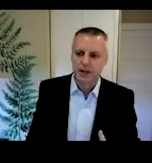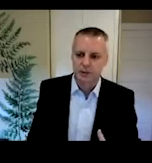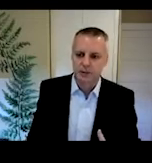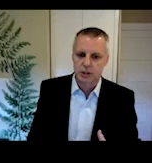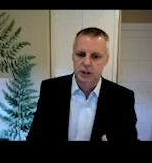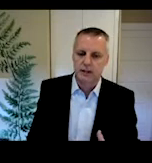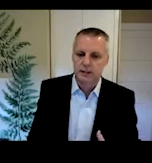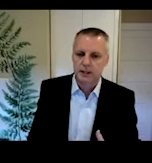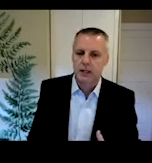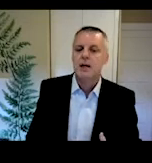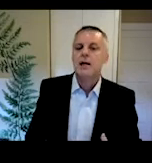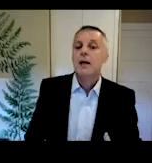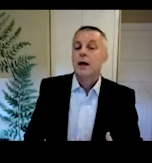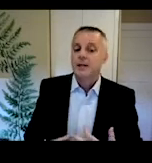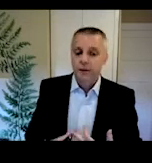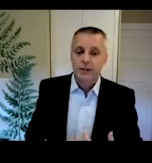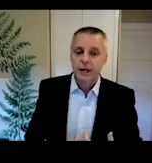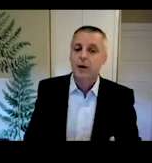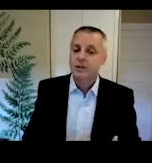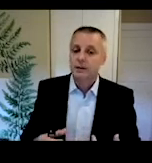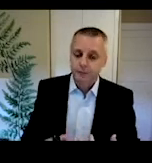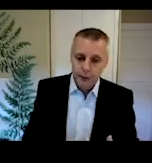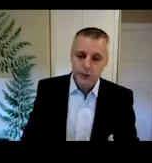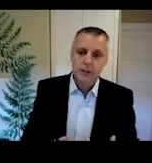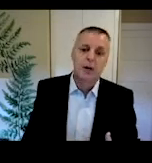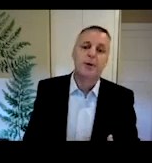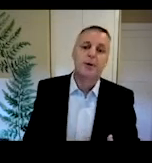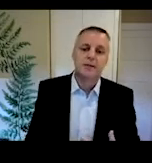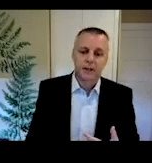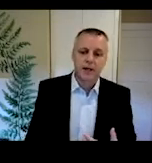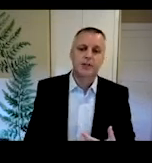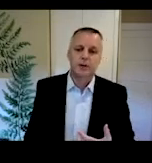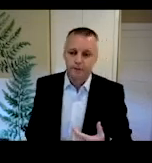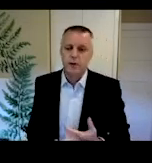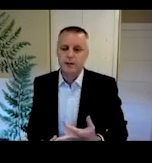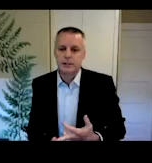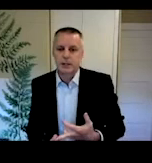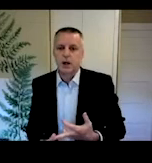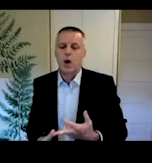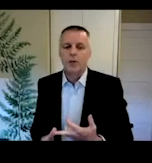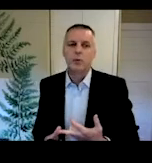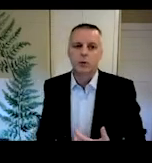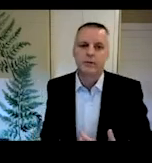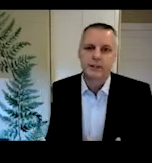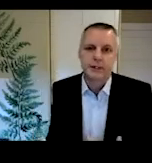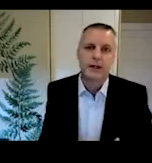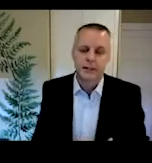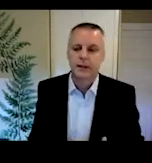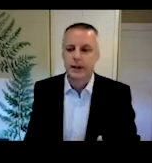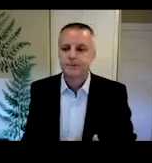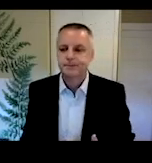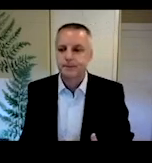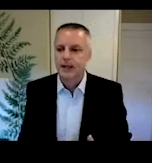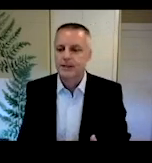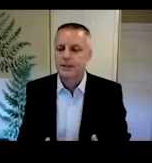Second Language Acquisition and Listening. As far as I know, it's the first comprehensive collection focusing on the role of listening in